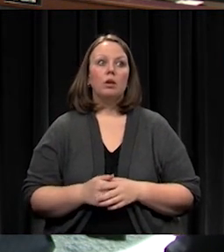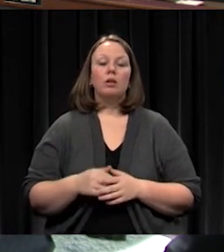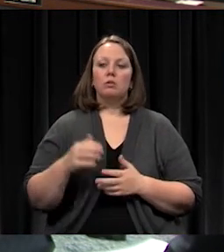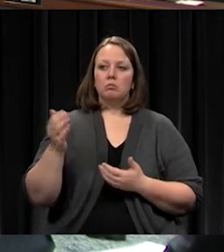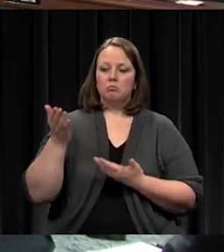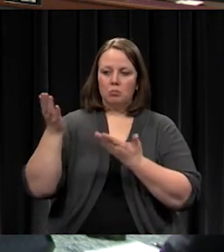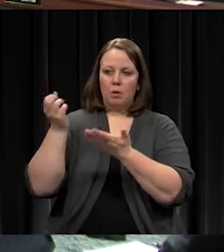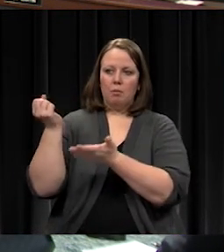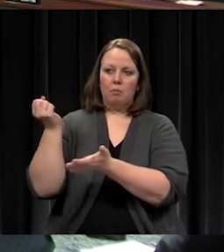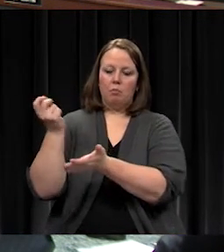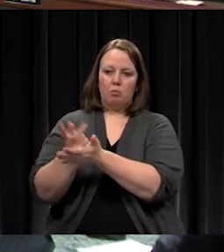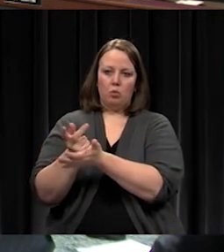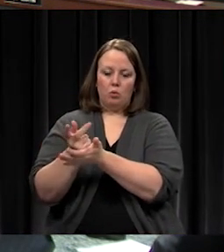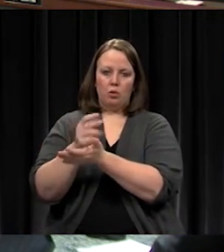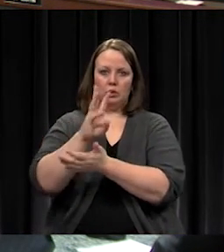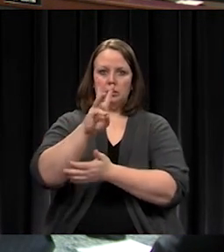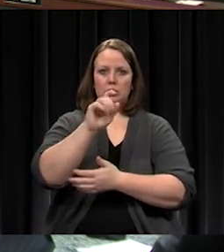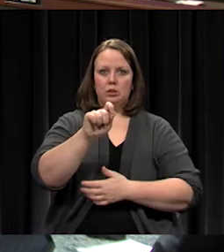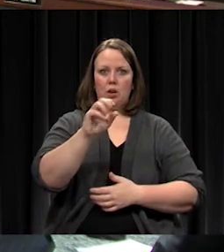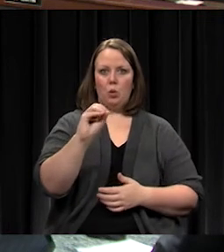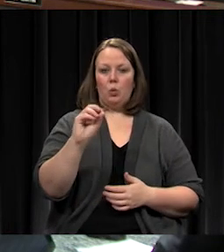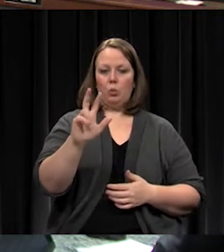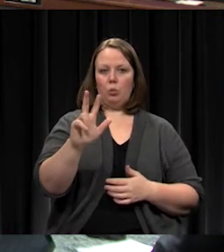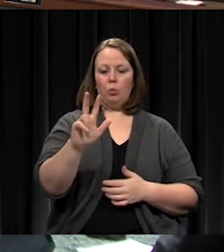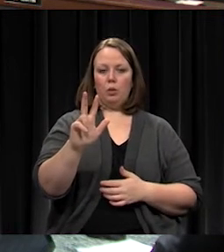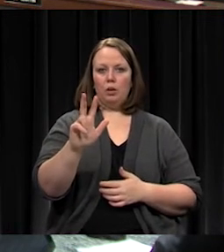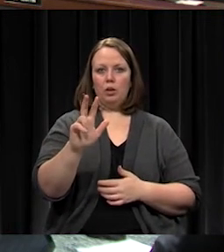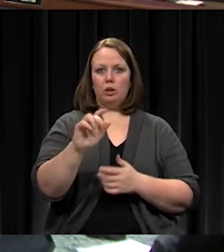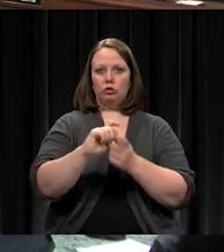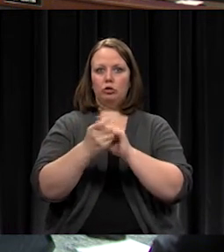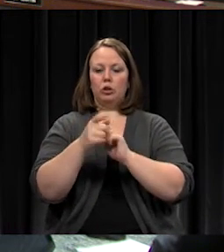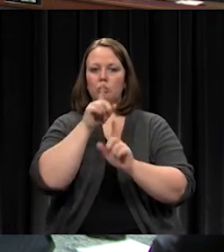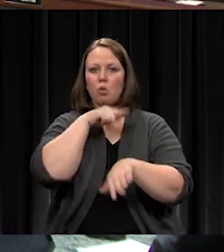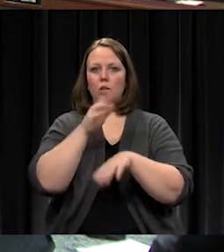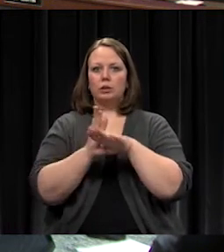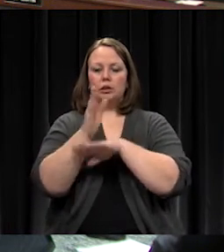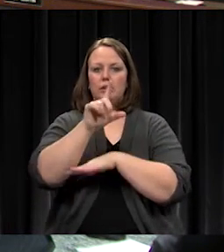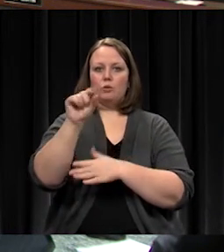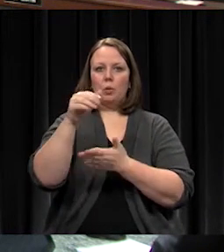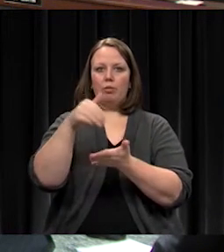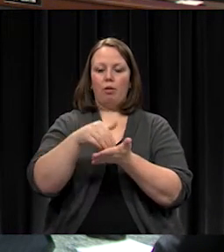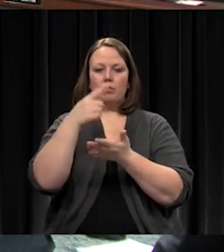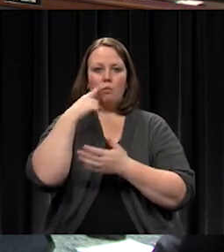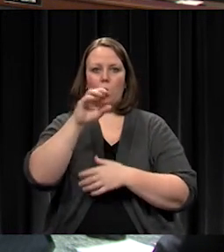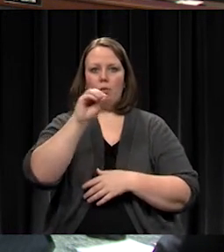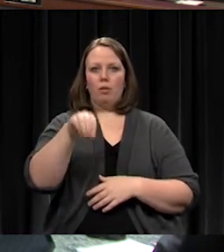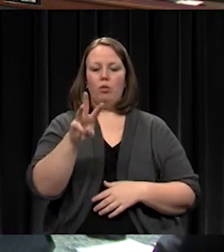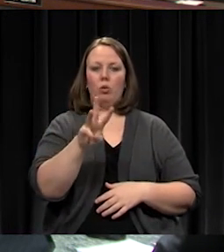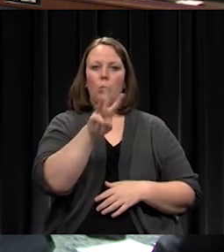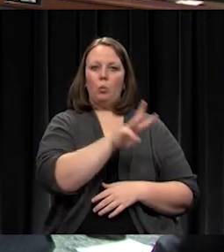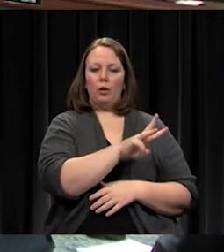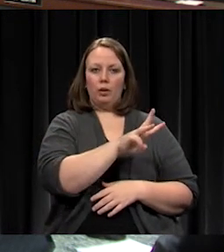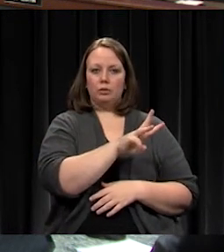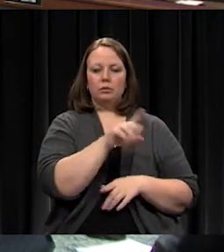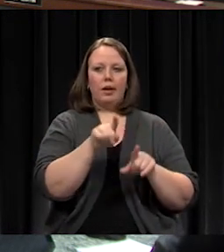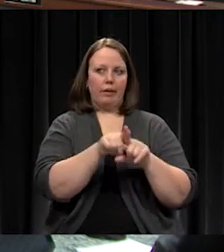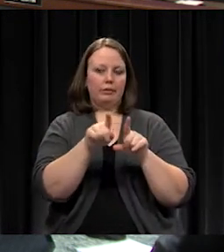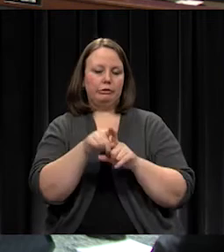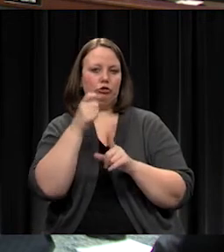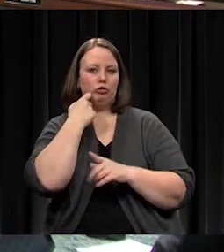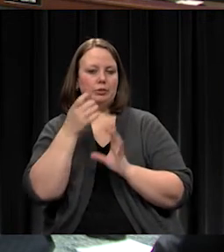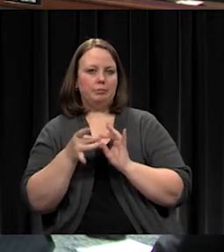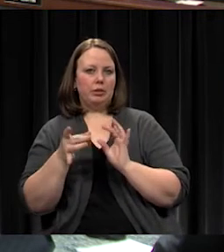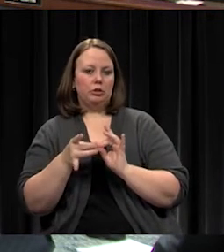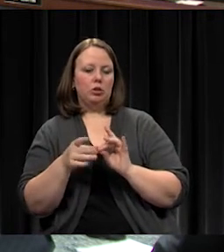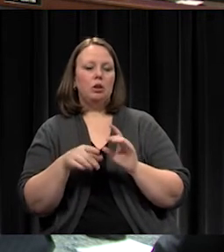approve 6.03. The change orders in excess of $20,000 for Olathe West High School as presented, and also 6